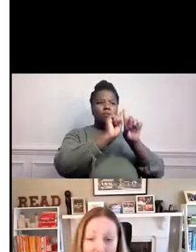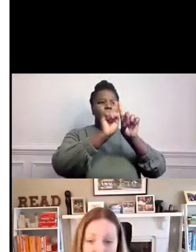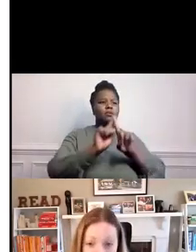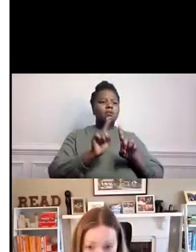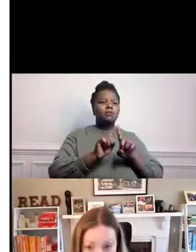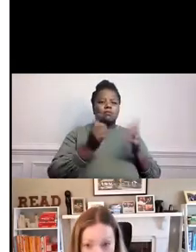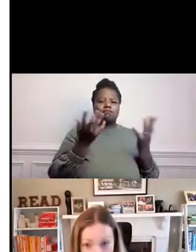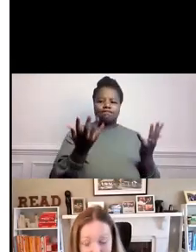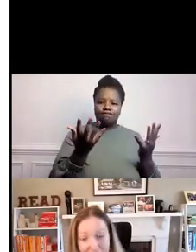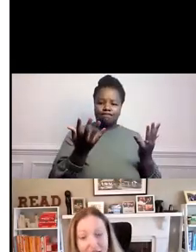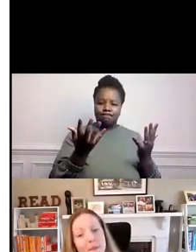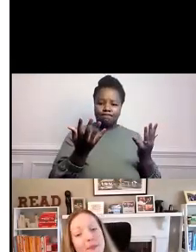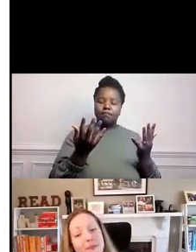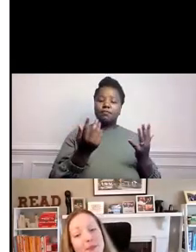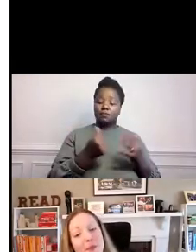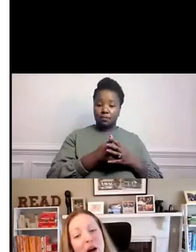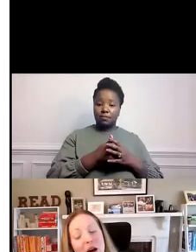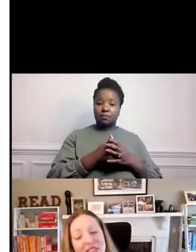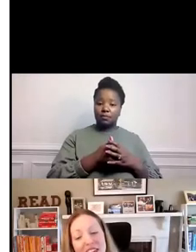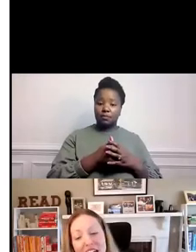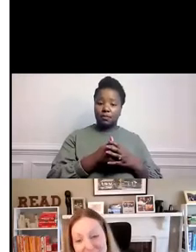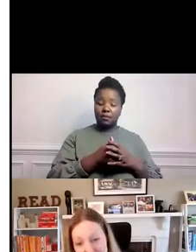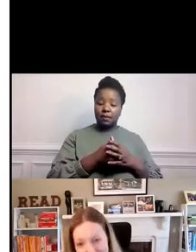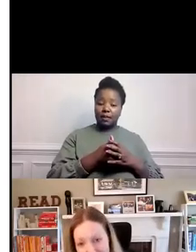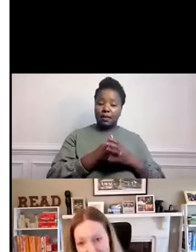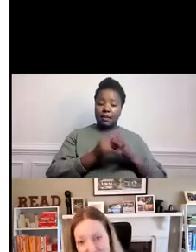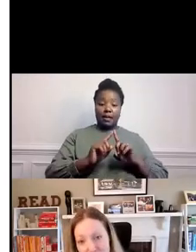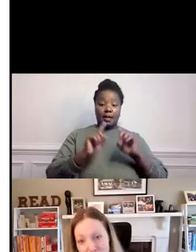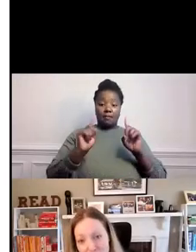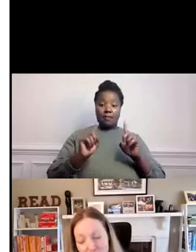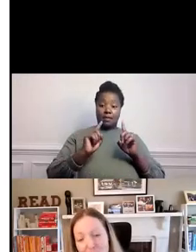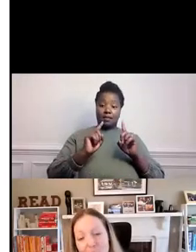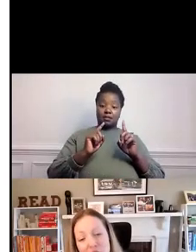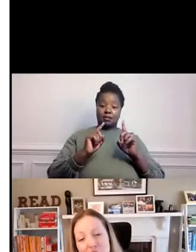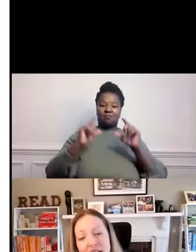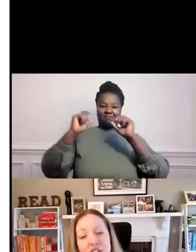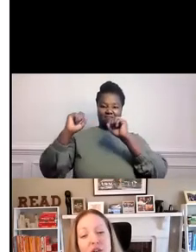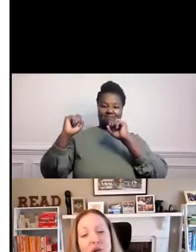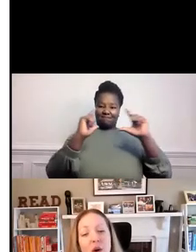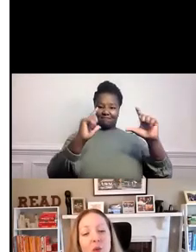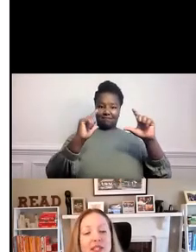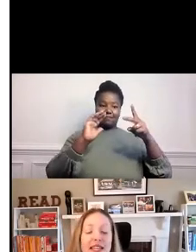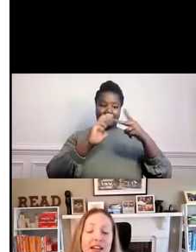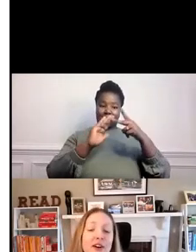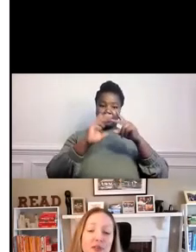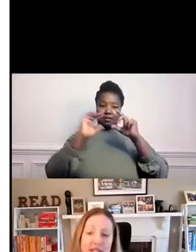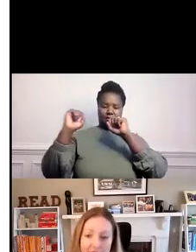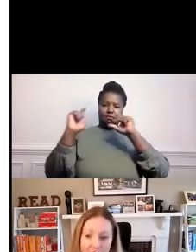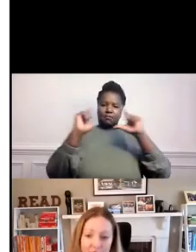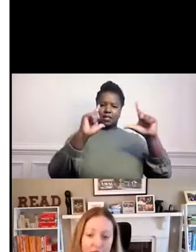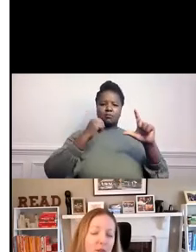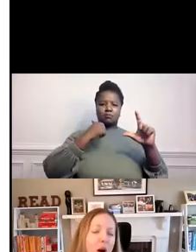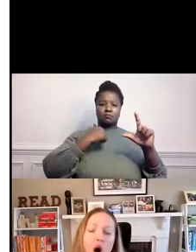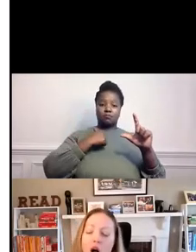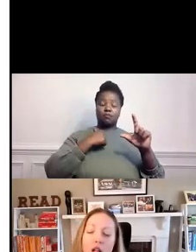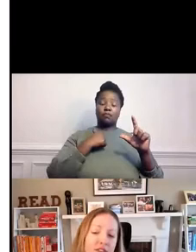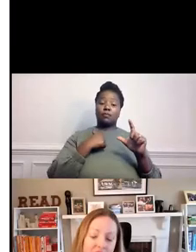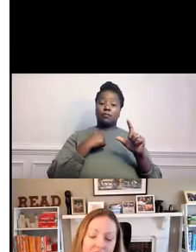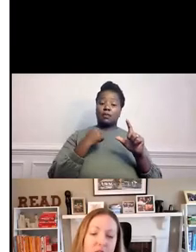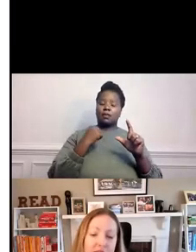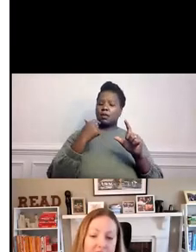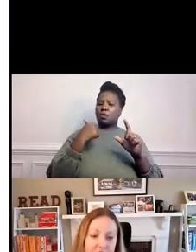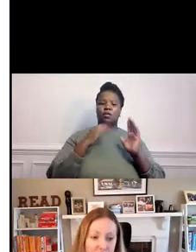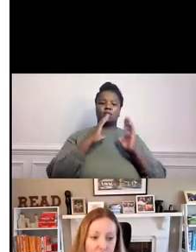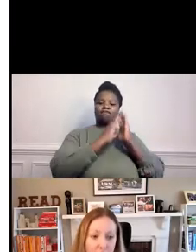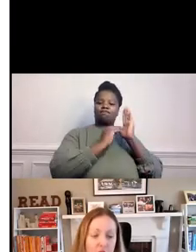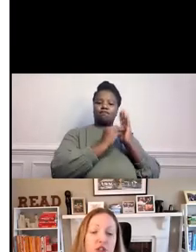is about a mile long. But on the next page, what we tried to do was narrow down from all